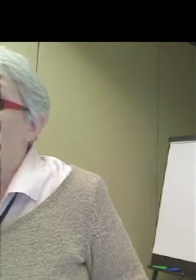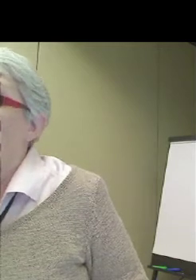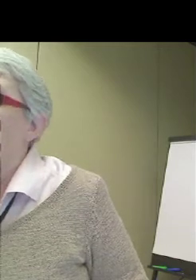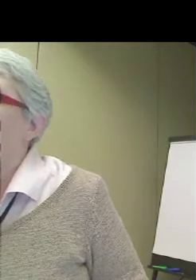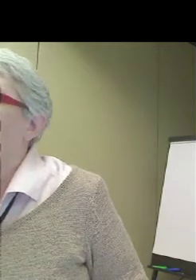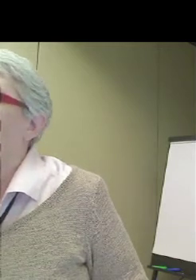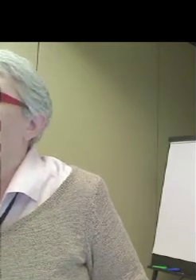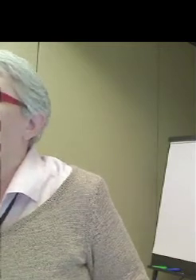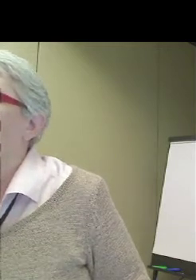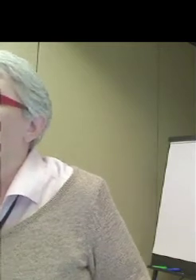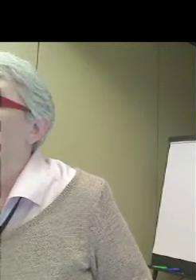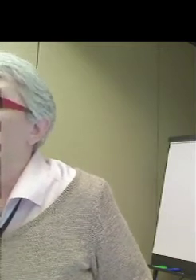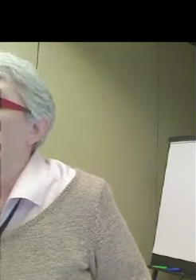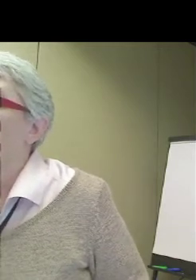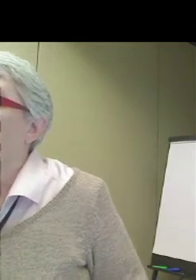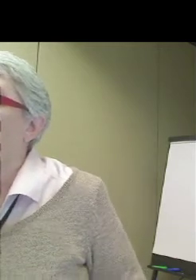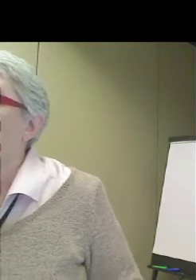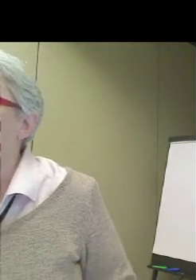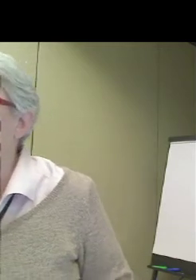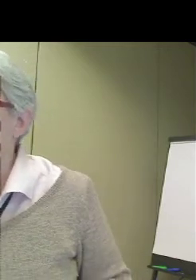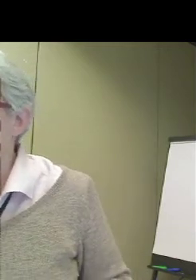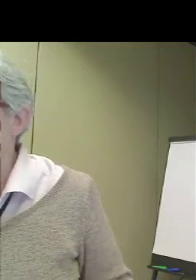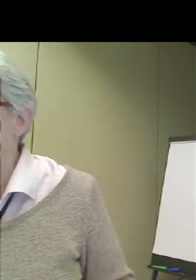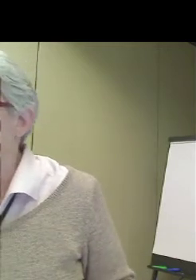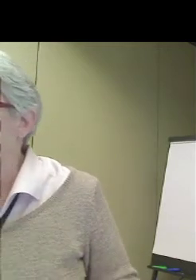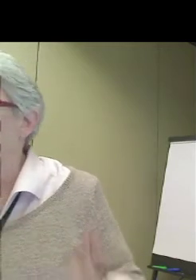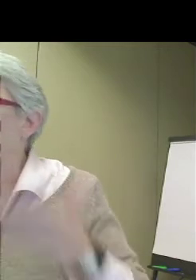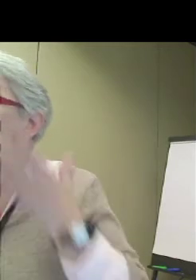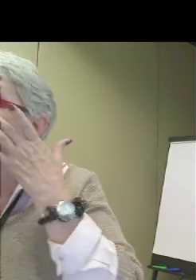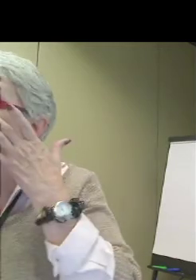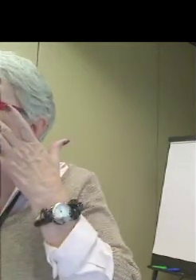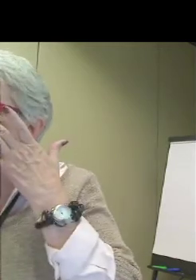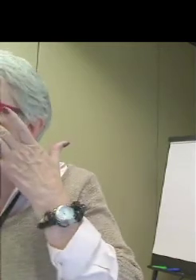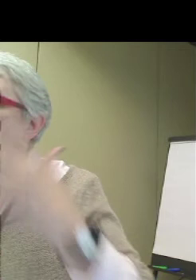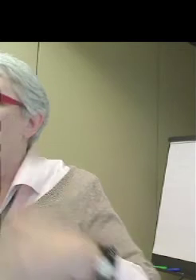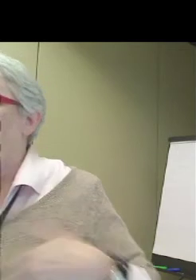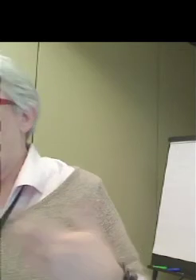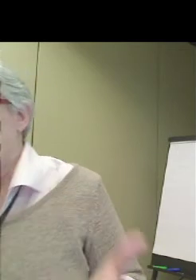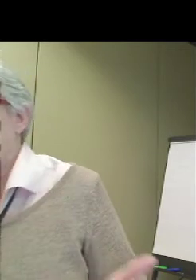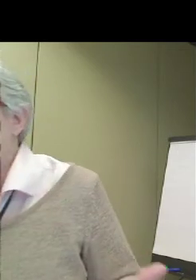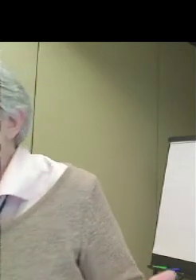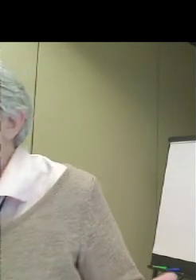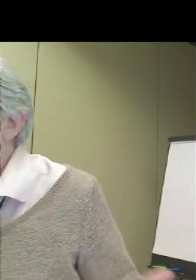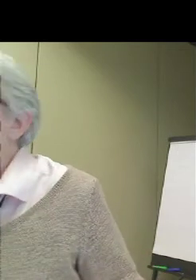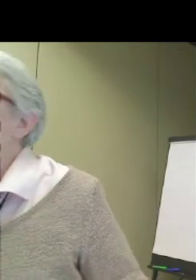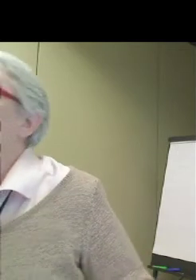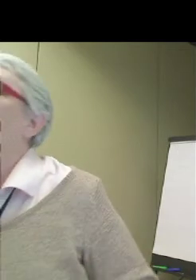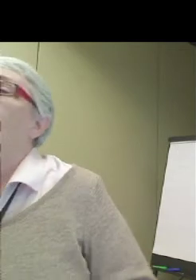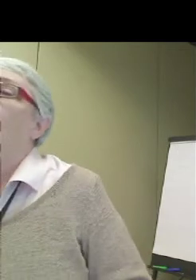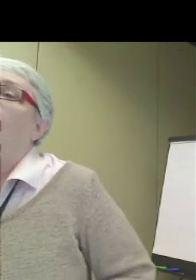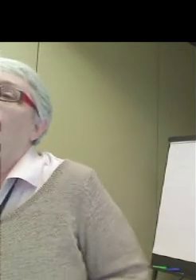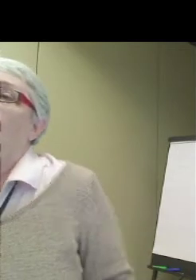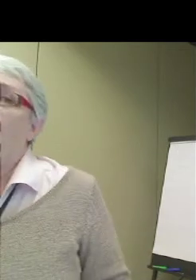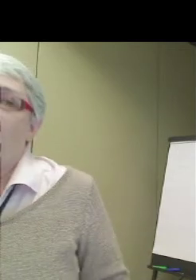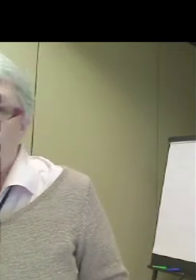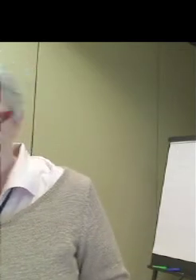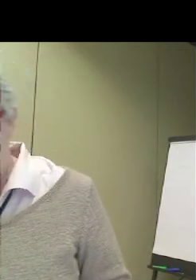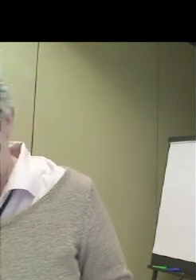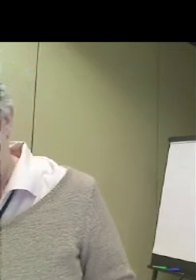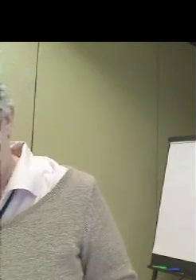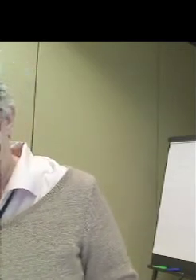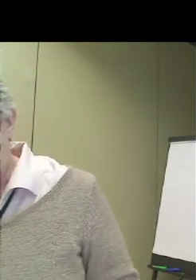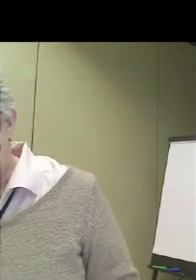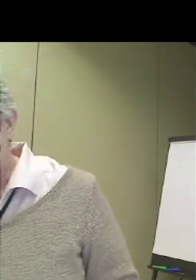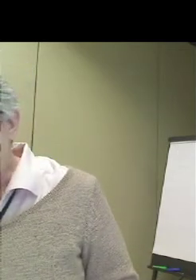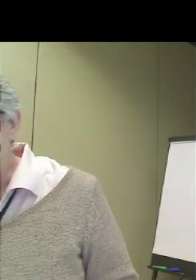We, I think we had 12 or 14 show up. We didn't turn anybody away, but only eight, after we told them it was involved, agreed to